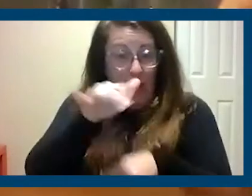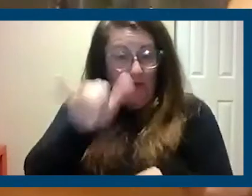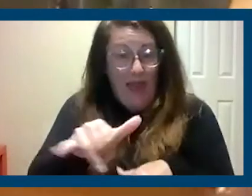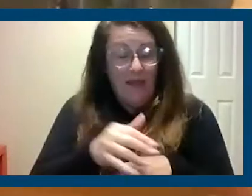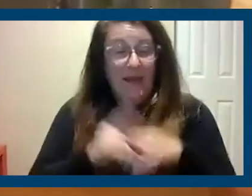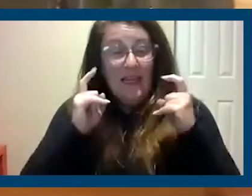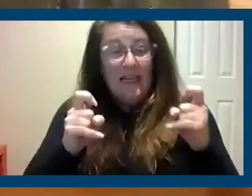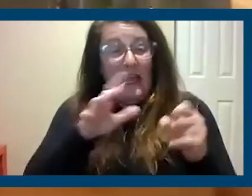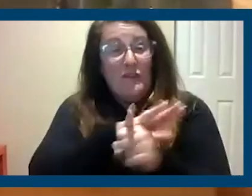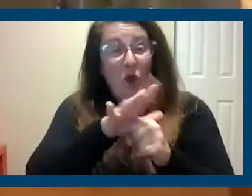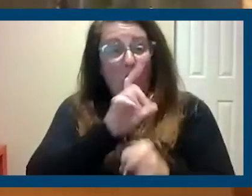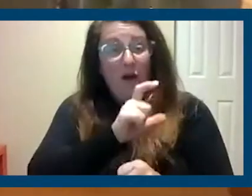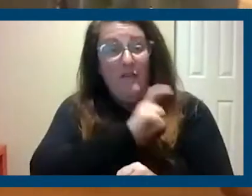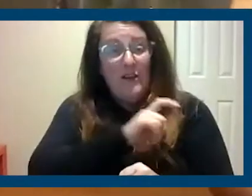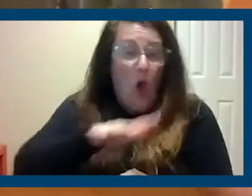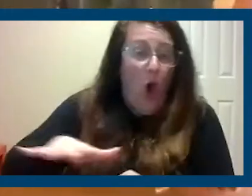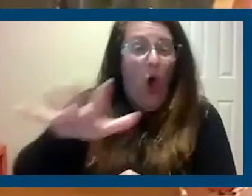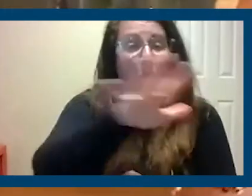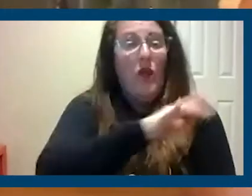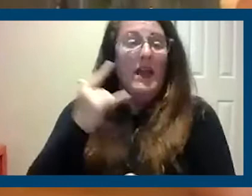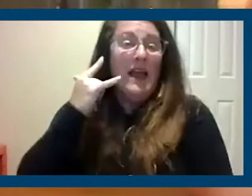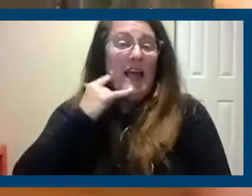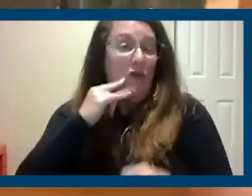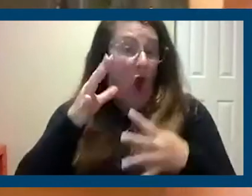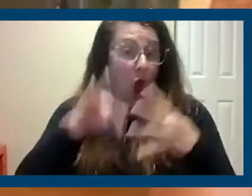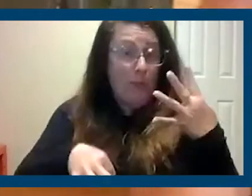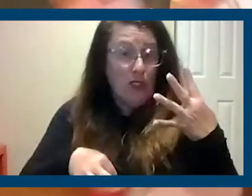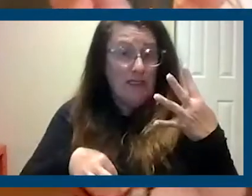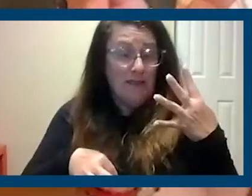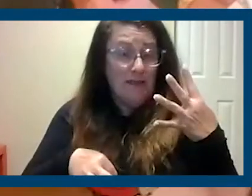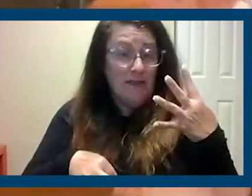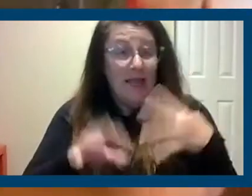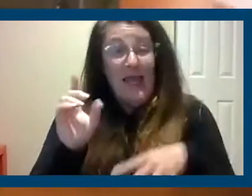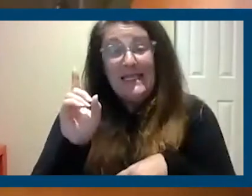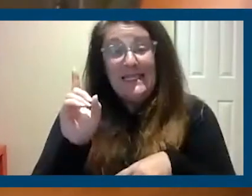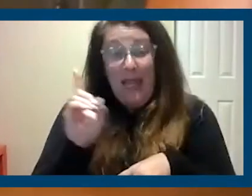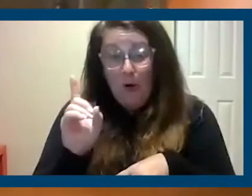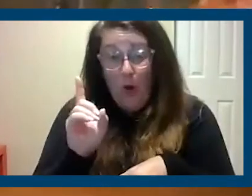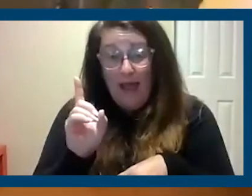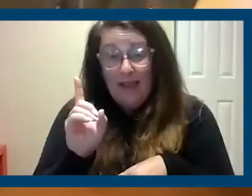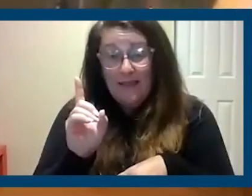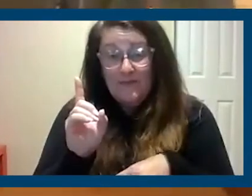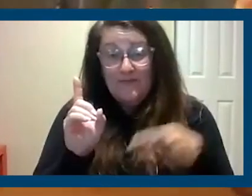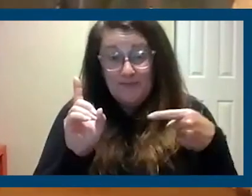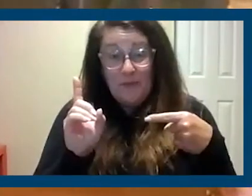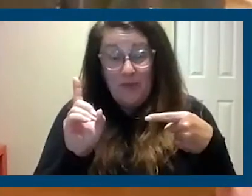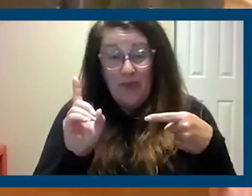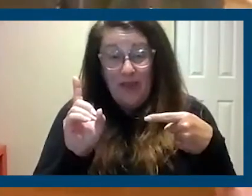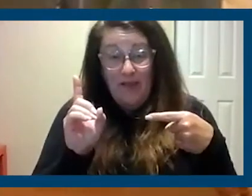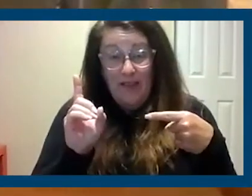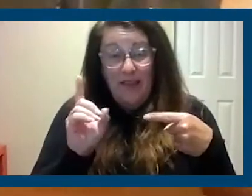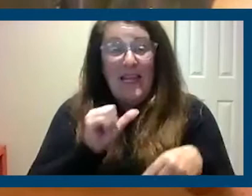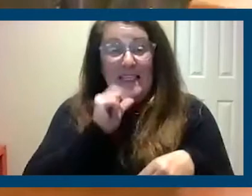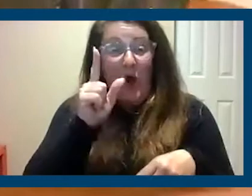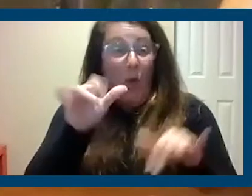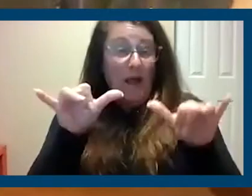local officials up and down the city of California, the option. And it's democratic, and it's it's not a one size fits all.